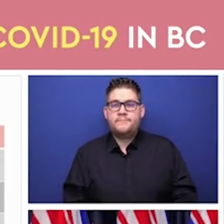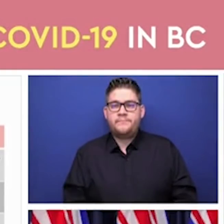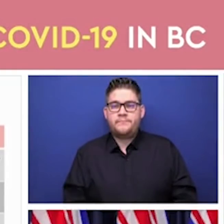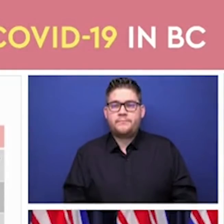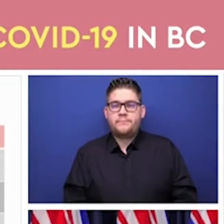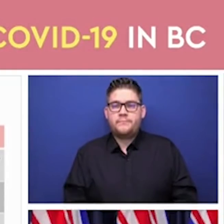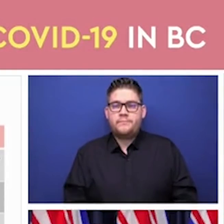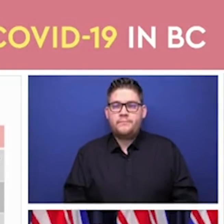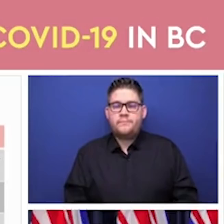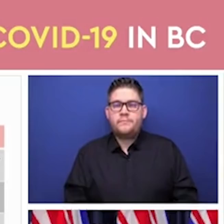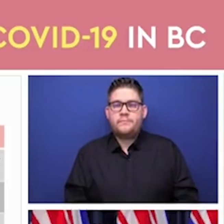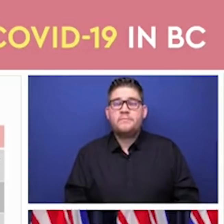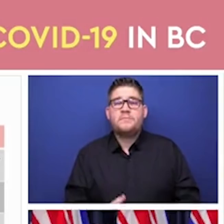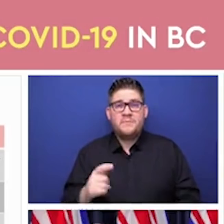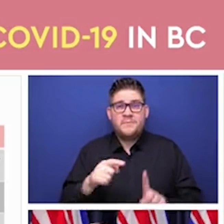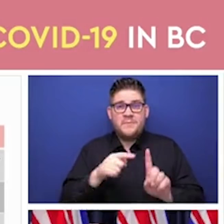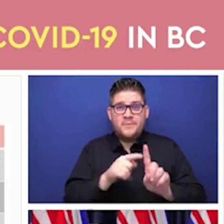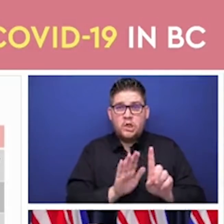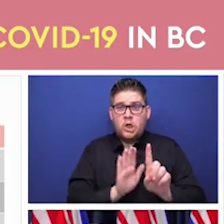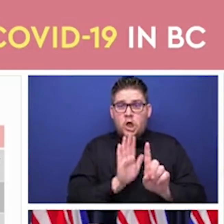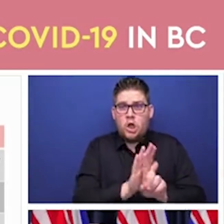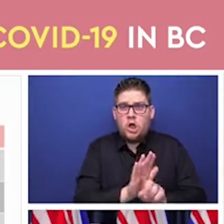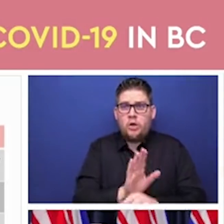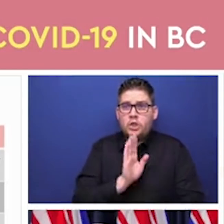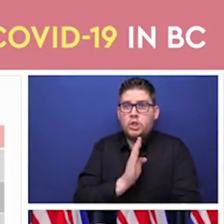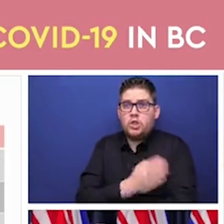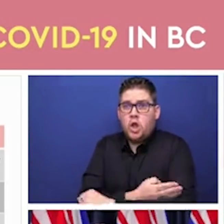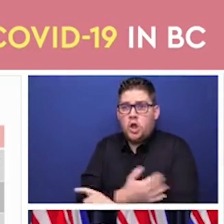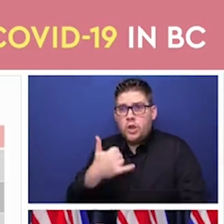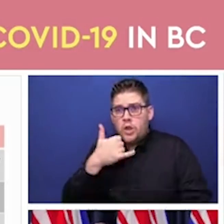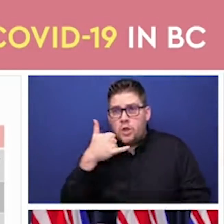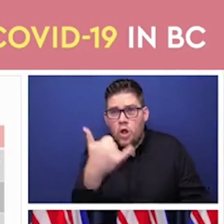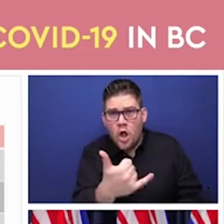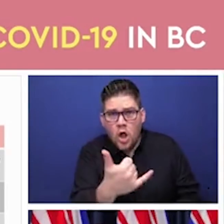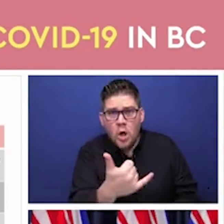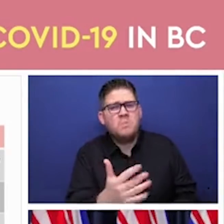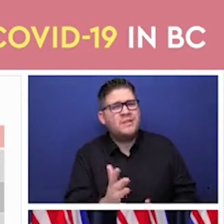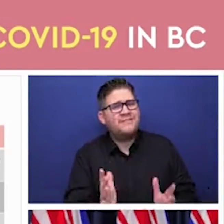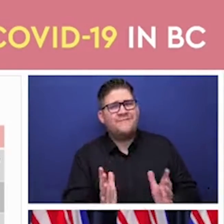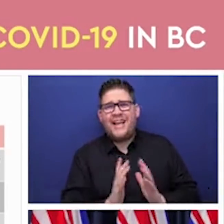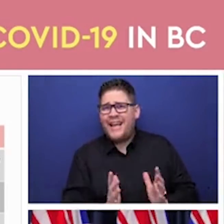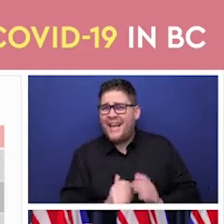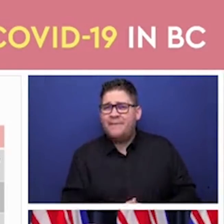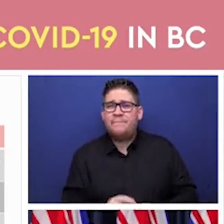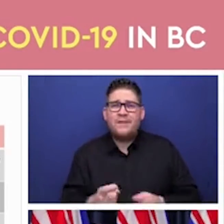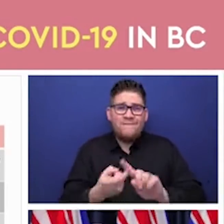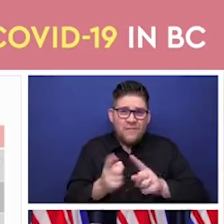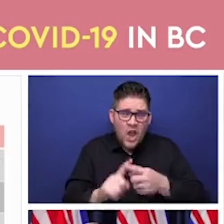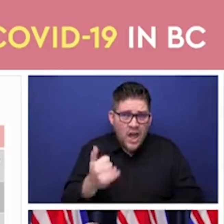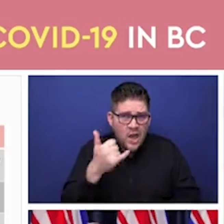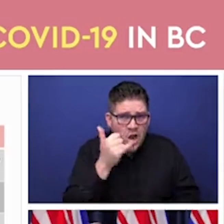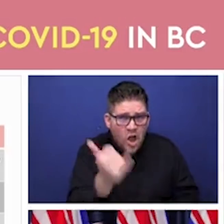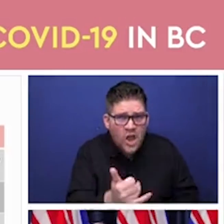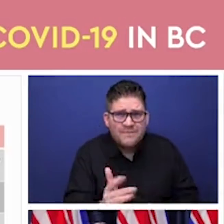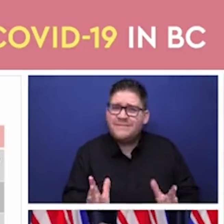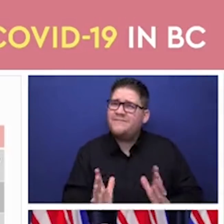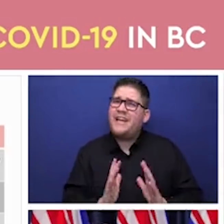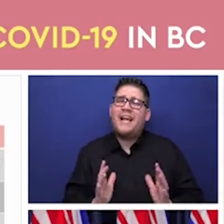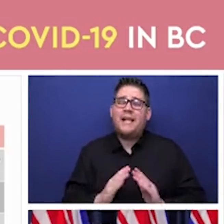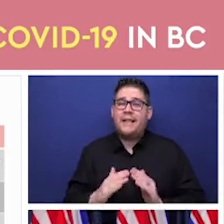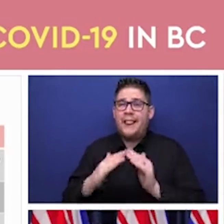clarified. And then if Mrs. McWhinney has questions about her vaccine, about the safety, or other